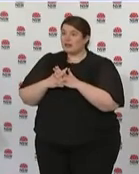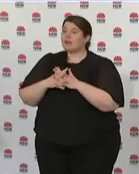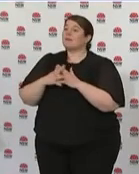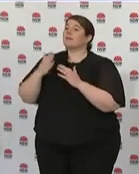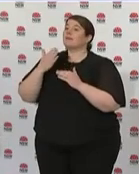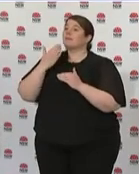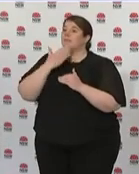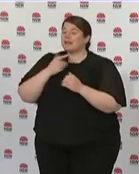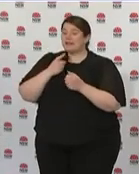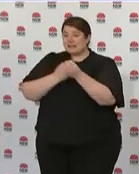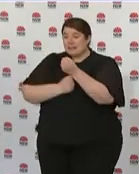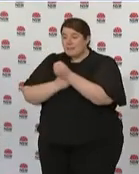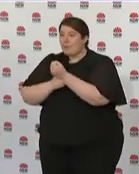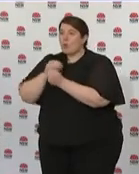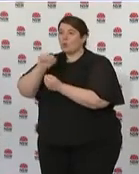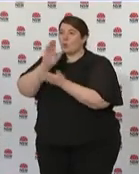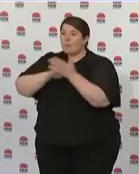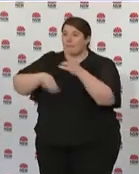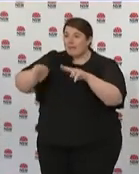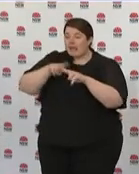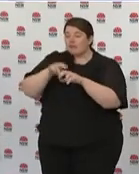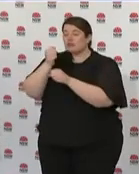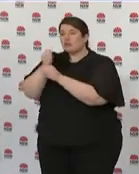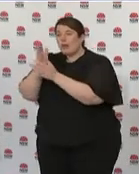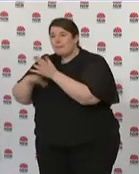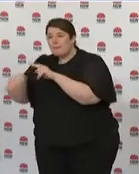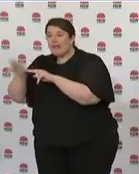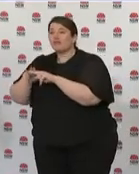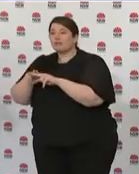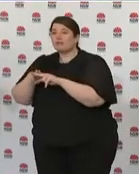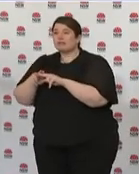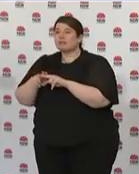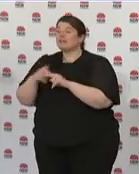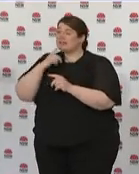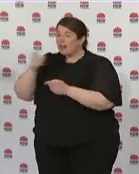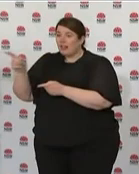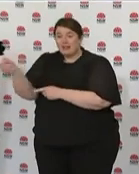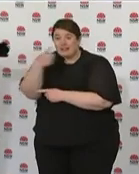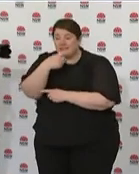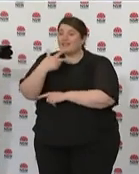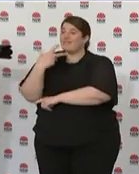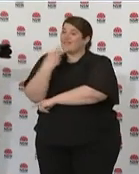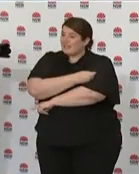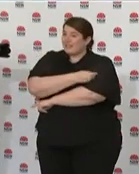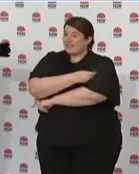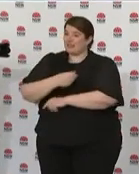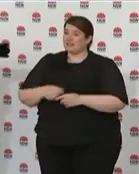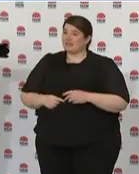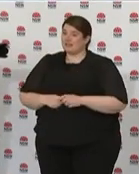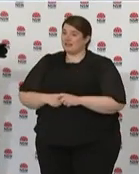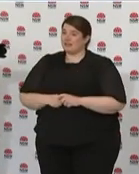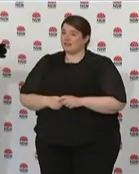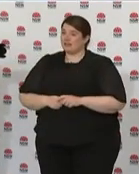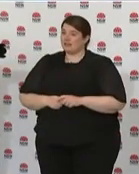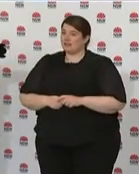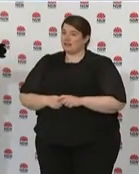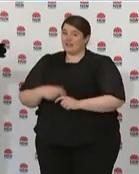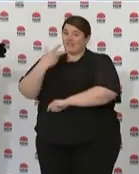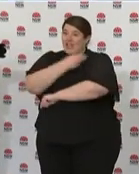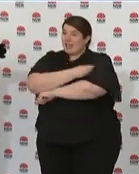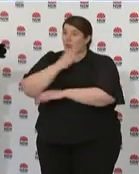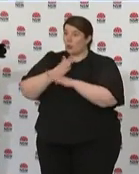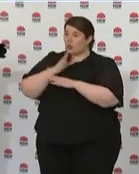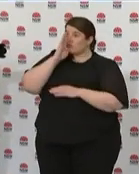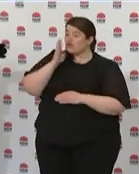your elderly family members and friends to get vaccinated. The vaccine does not work immediately in